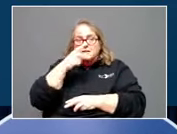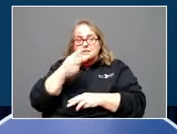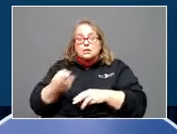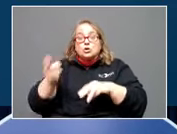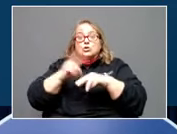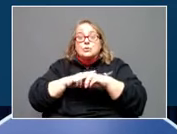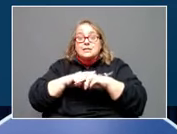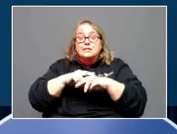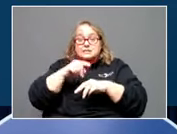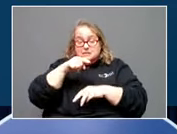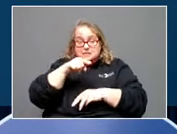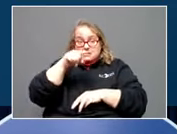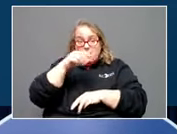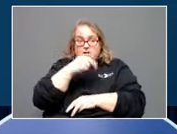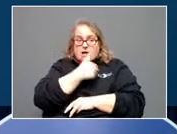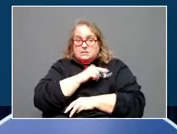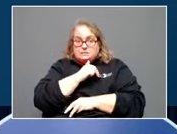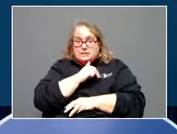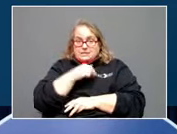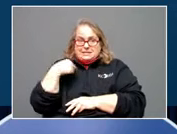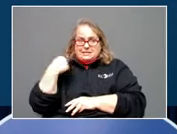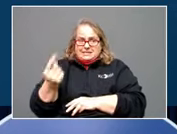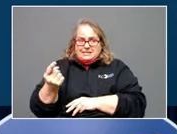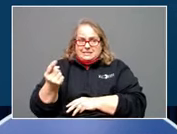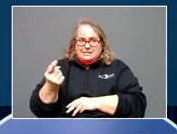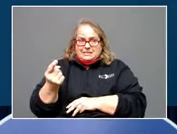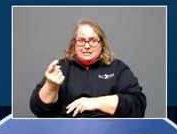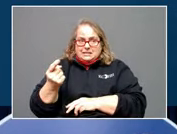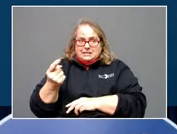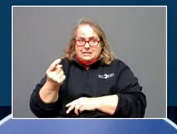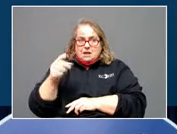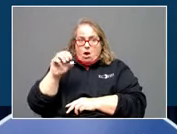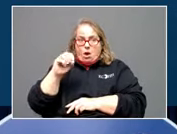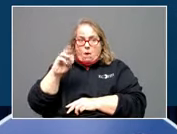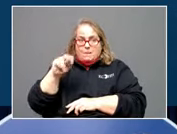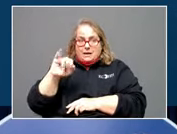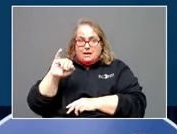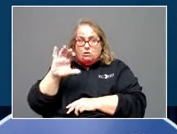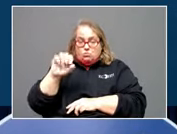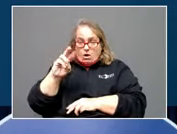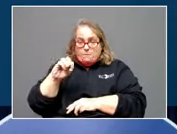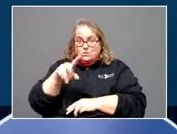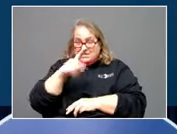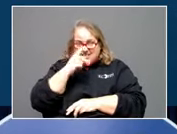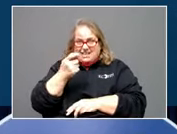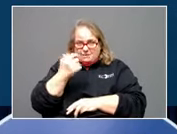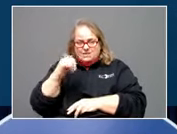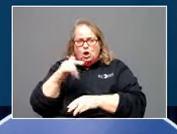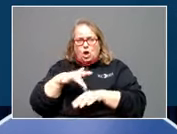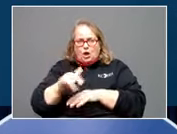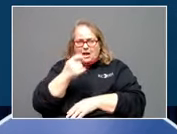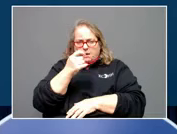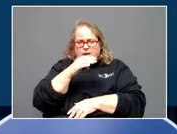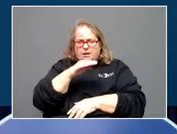hospitalization since Omicron. You see it going up a little bit, still a little early, but just going up a little bit.